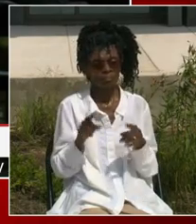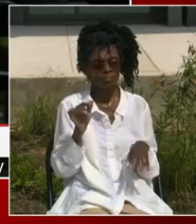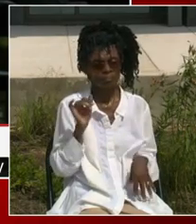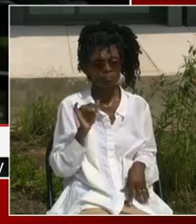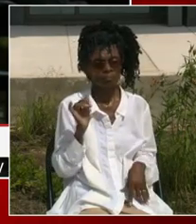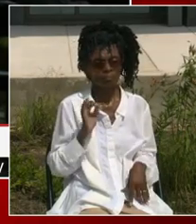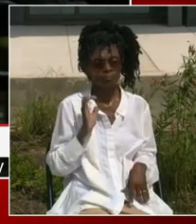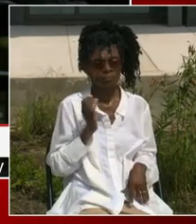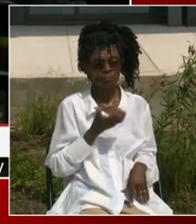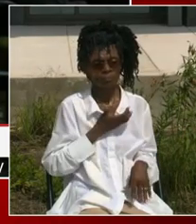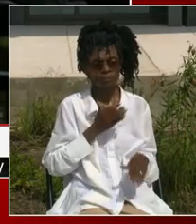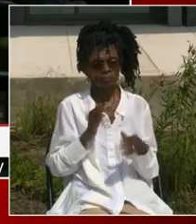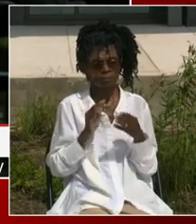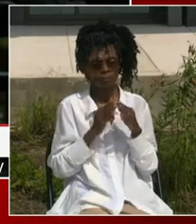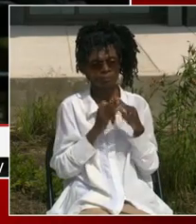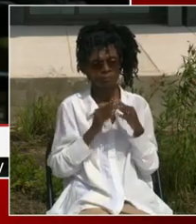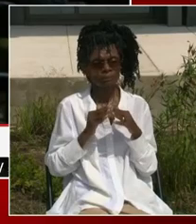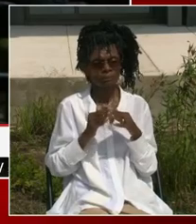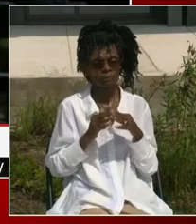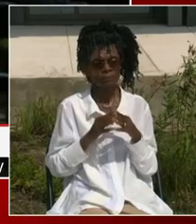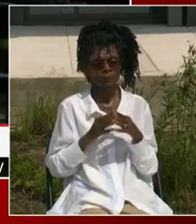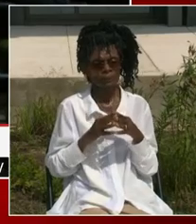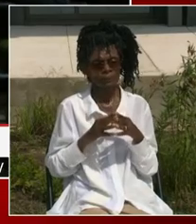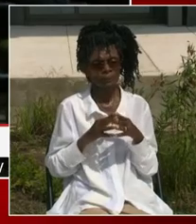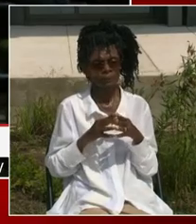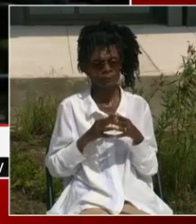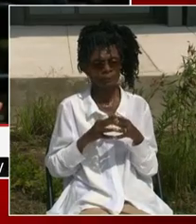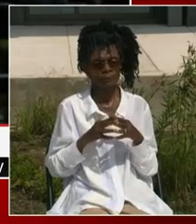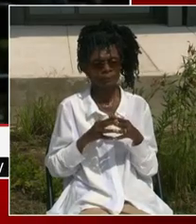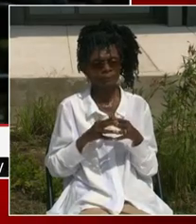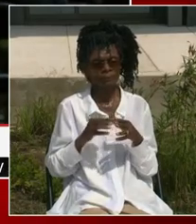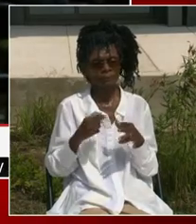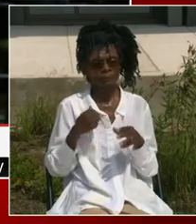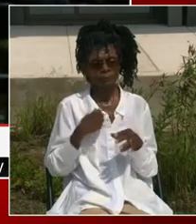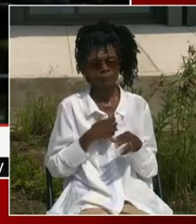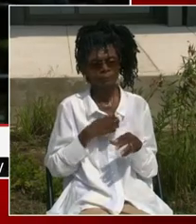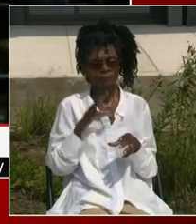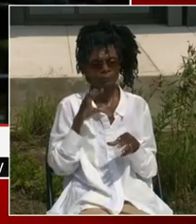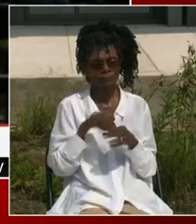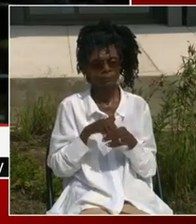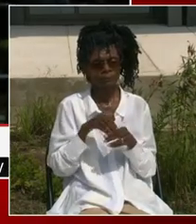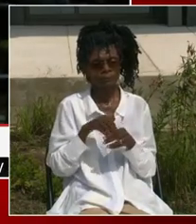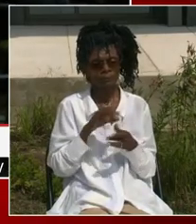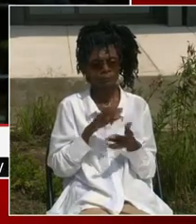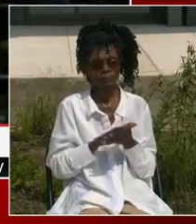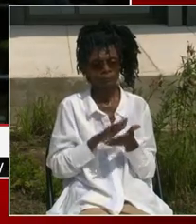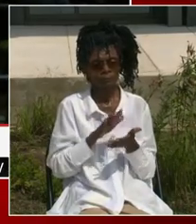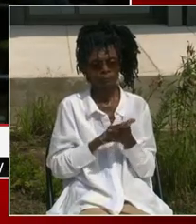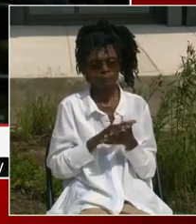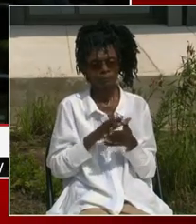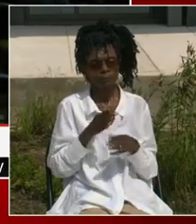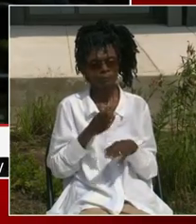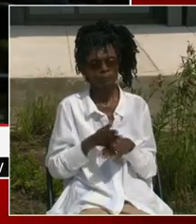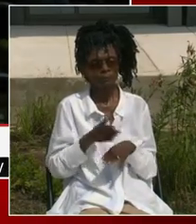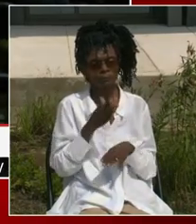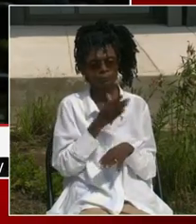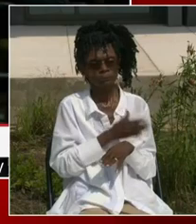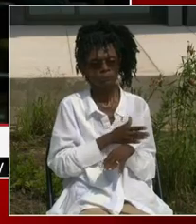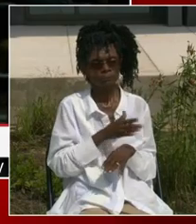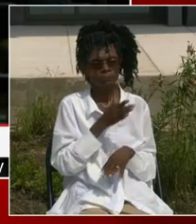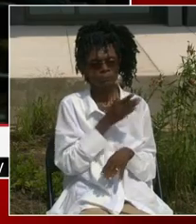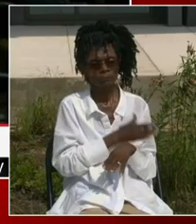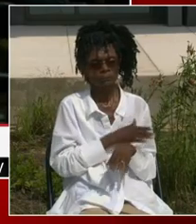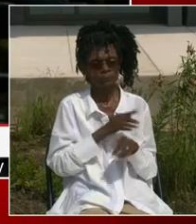building. I also had the distinct honor of serving on the school improvement team, so I kind of saw how the sausage was made and had parents and